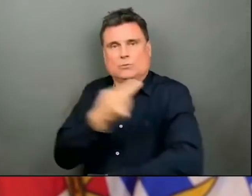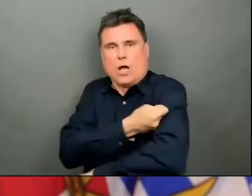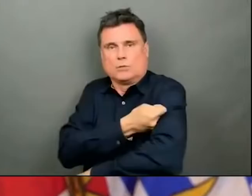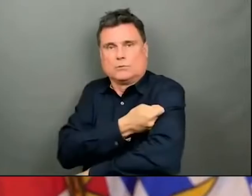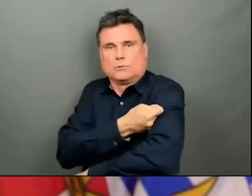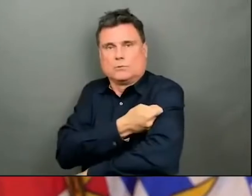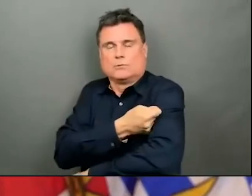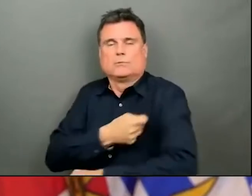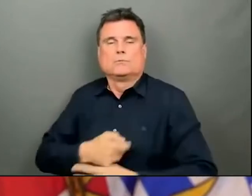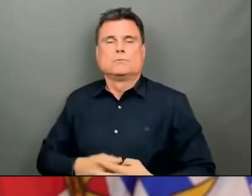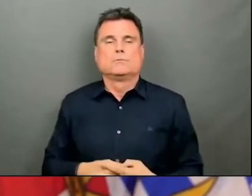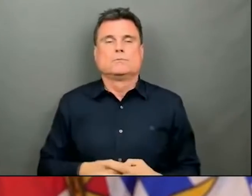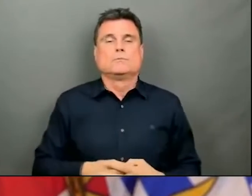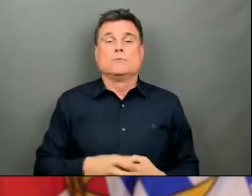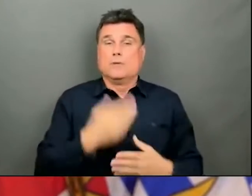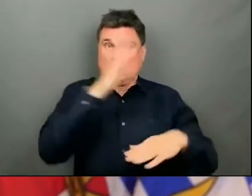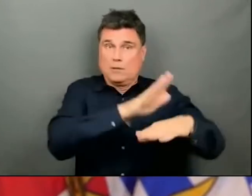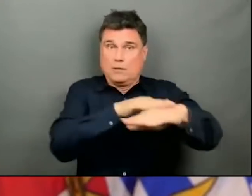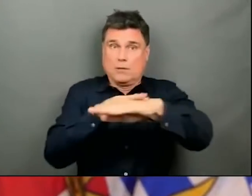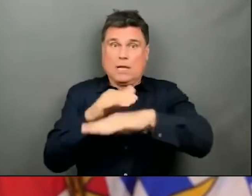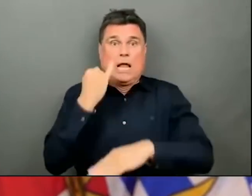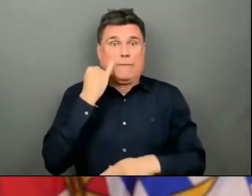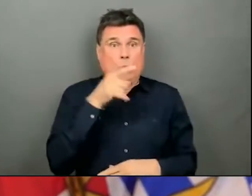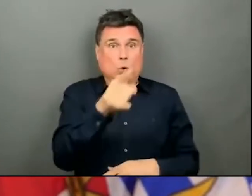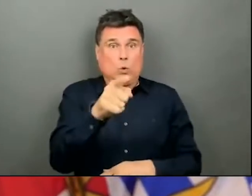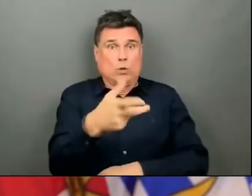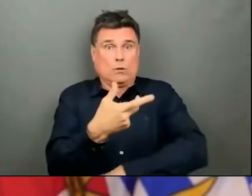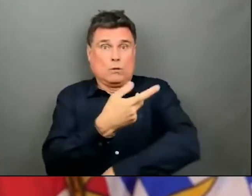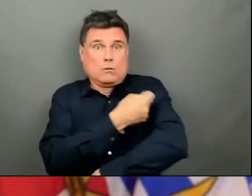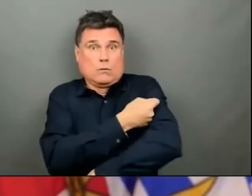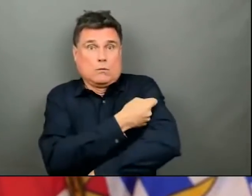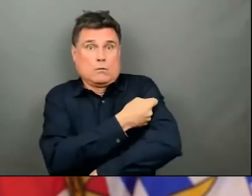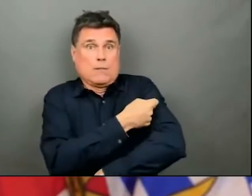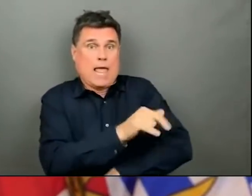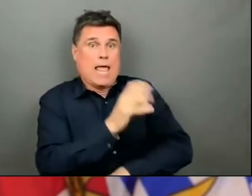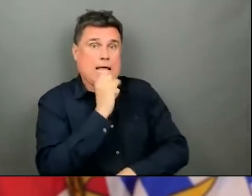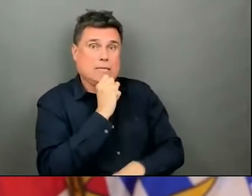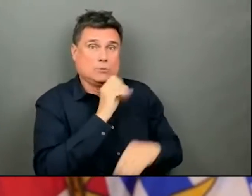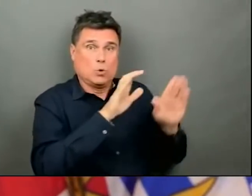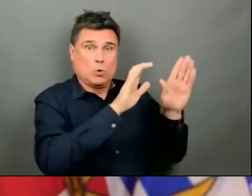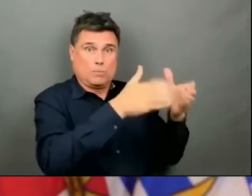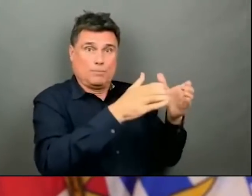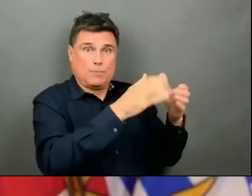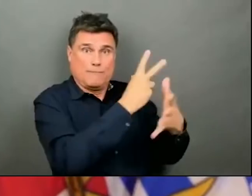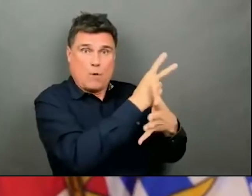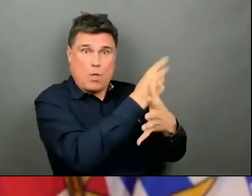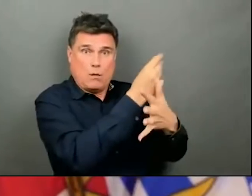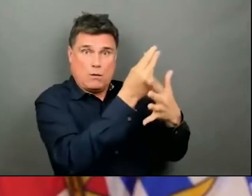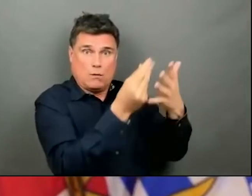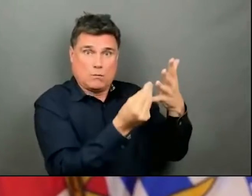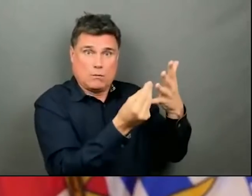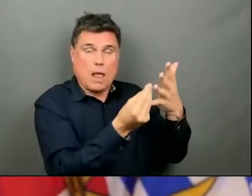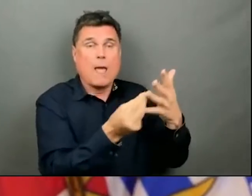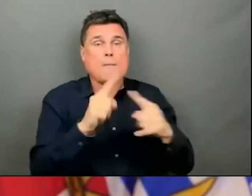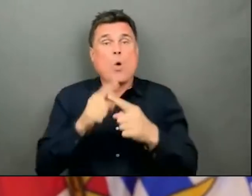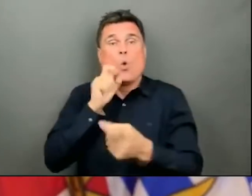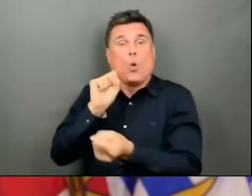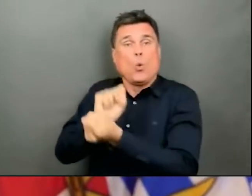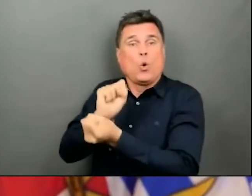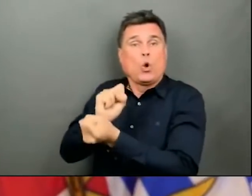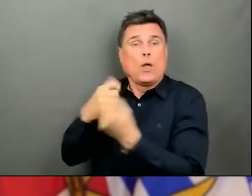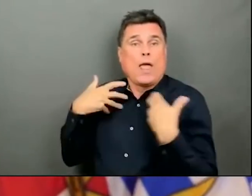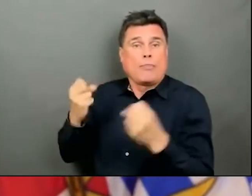whether you are getting your vaccine as part of the age-based program, whether it's part of the worker program or from your local pharmacy, we